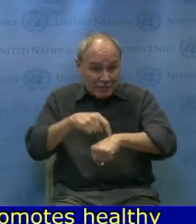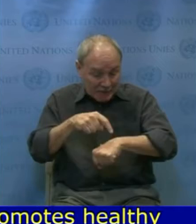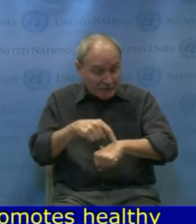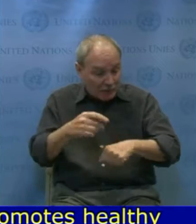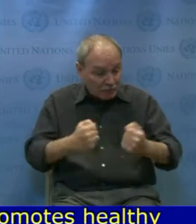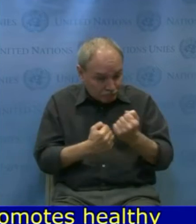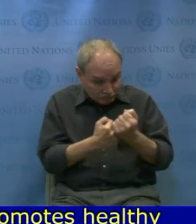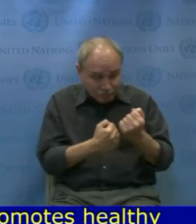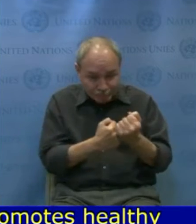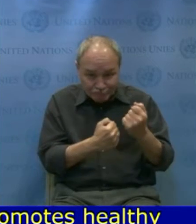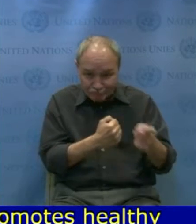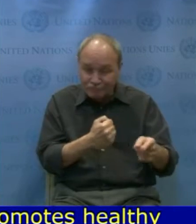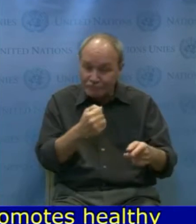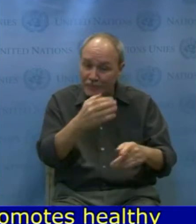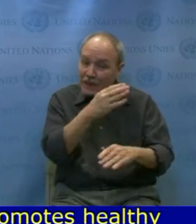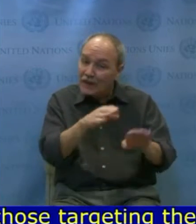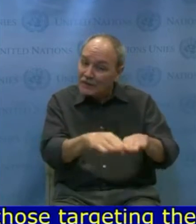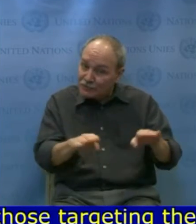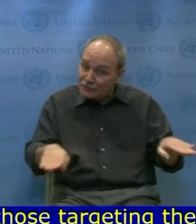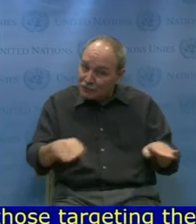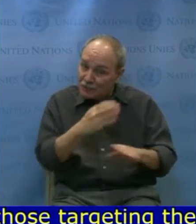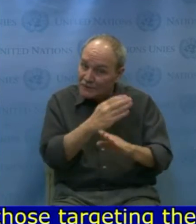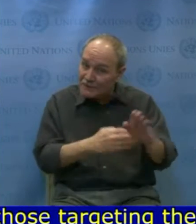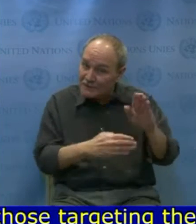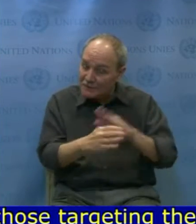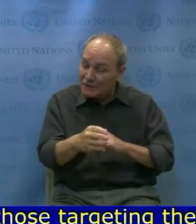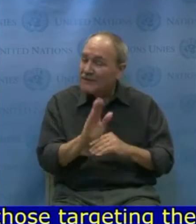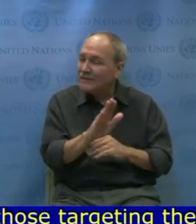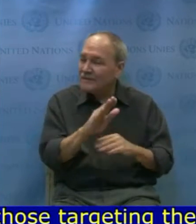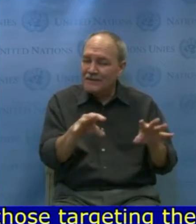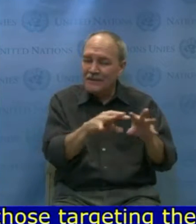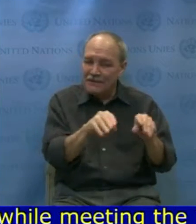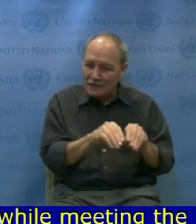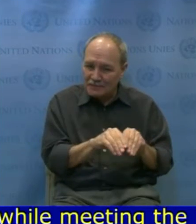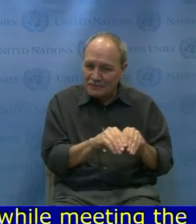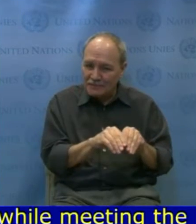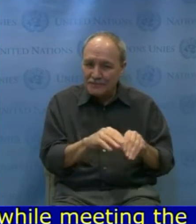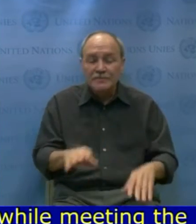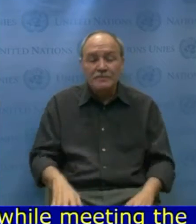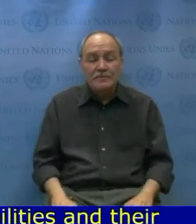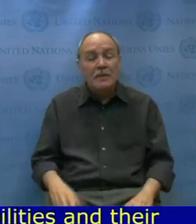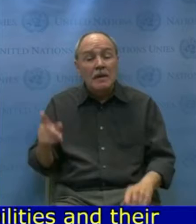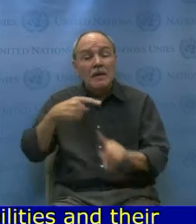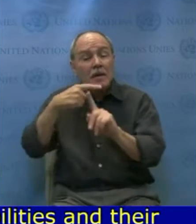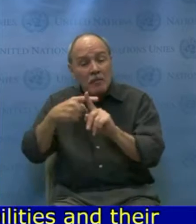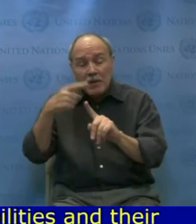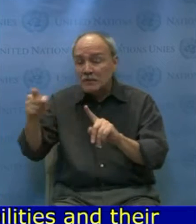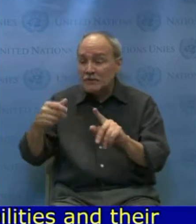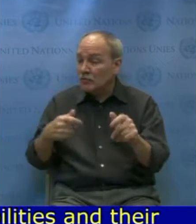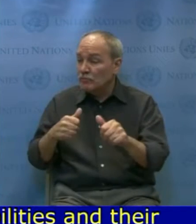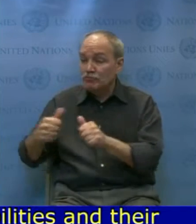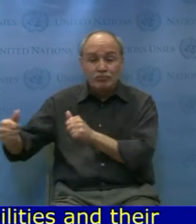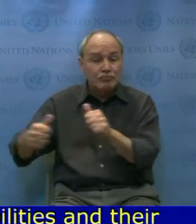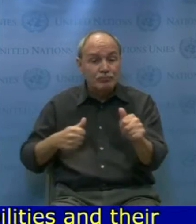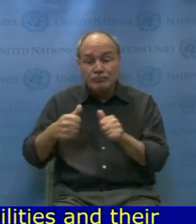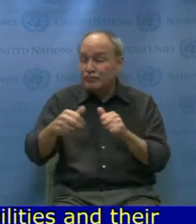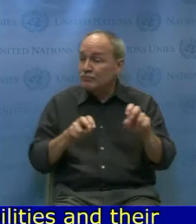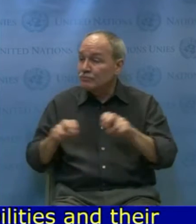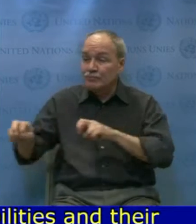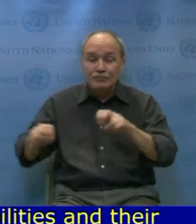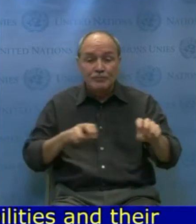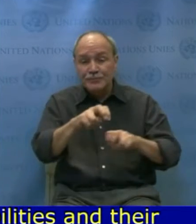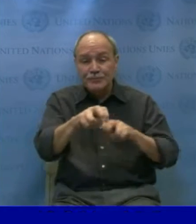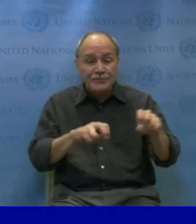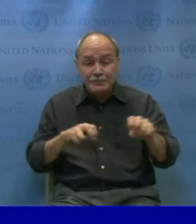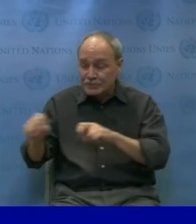Plus, the design of a plan to make public transportation more rational and accessible, while facilitating access to tourism, cultural